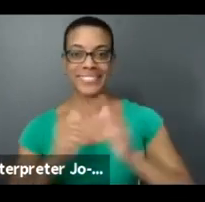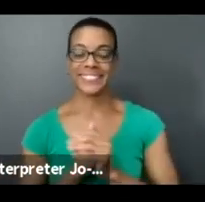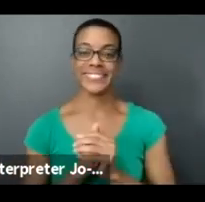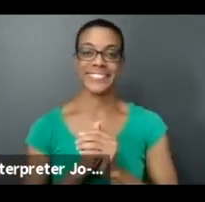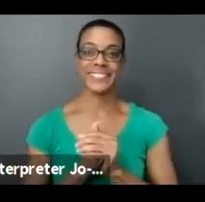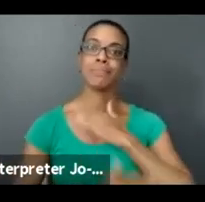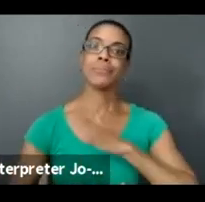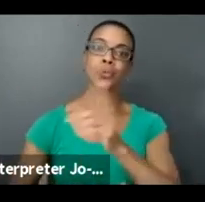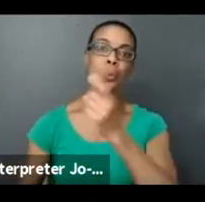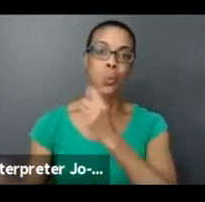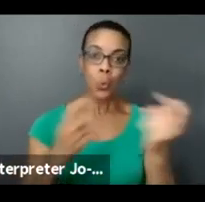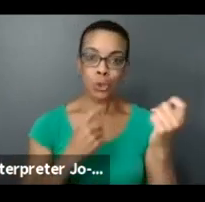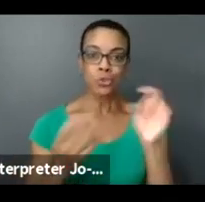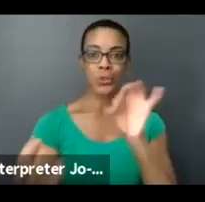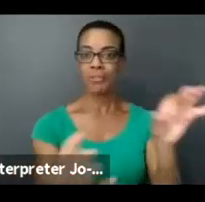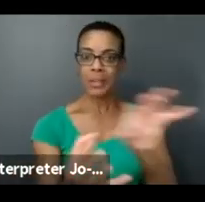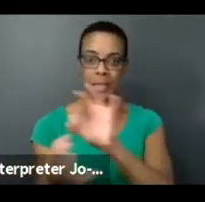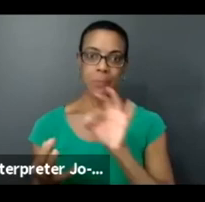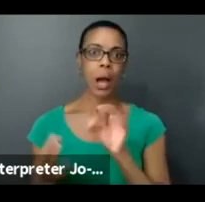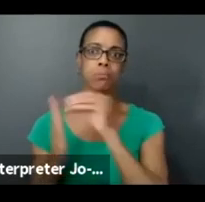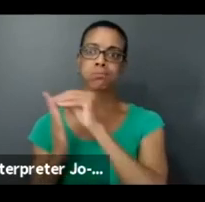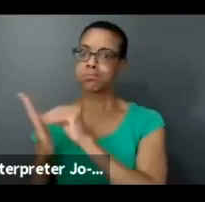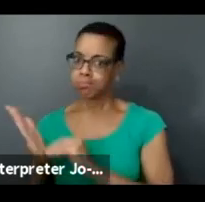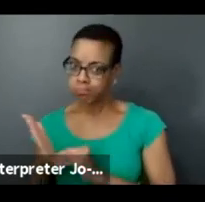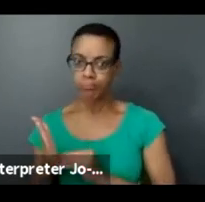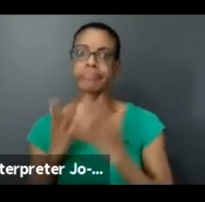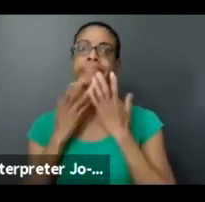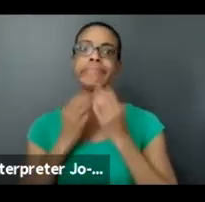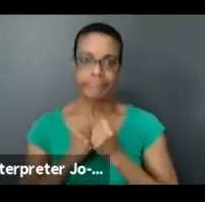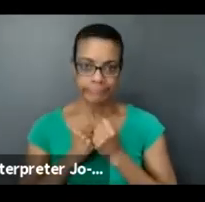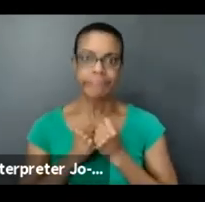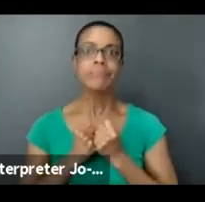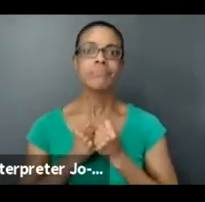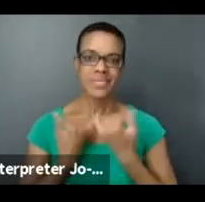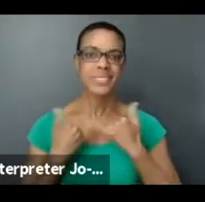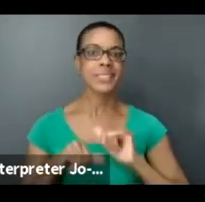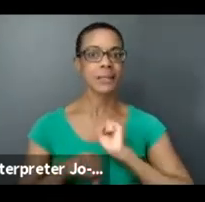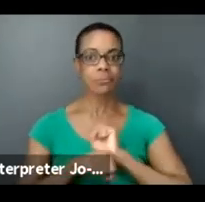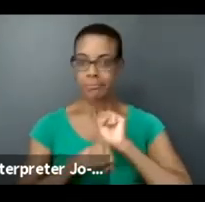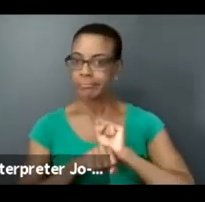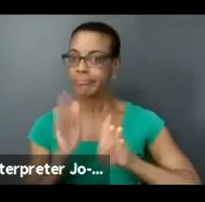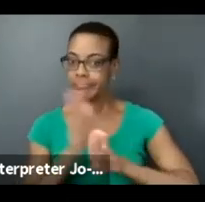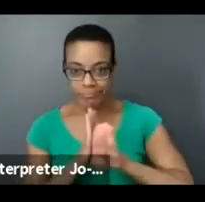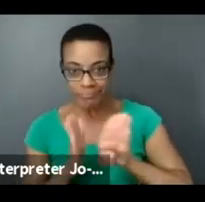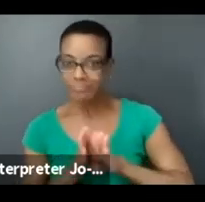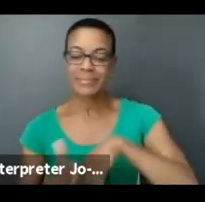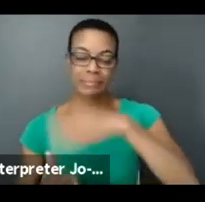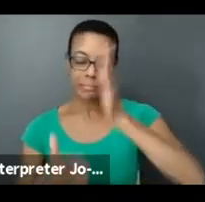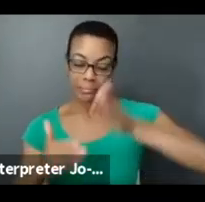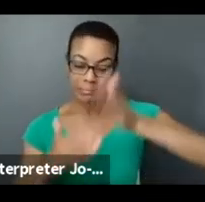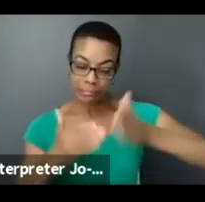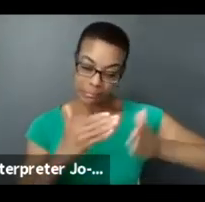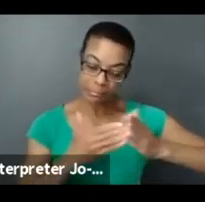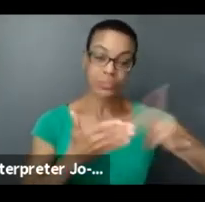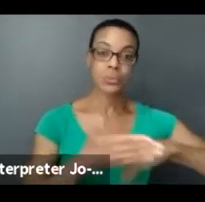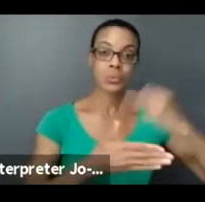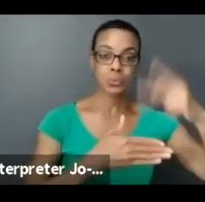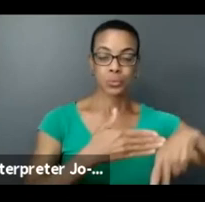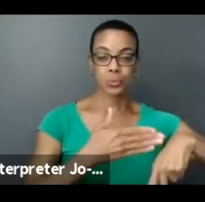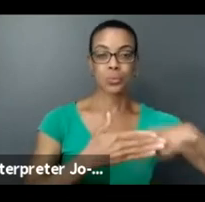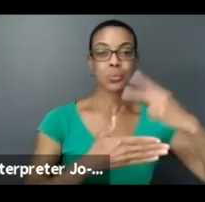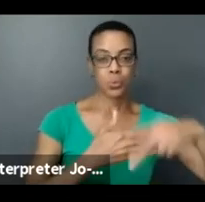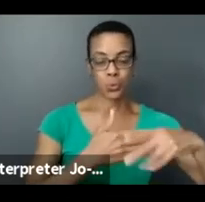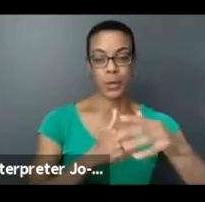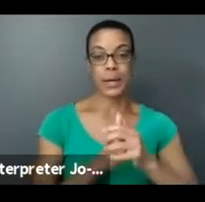questions and feedback. We'll definitely consider the feedback as we are working on developing and finalizing this program. Please stay tuned